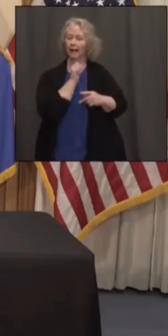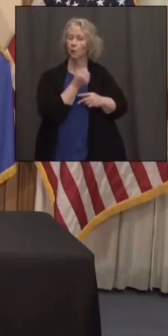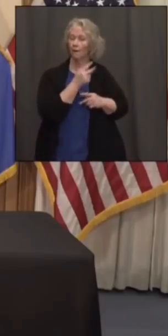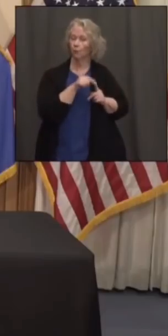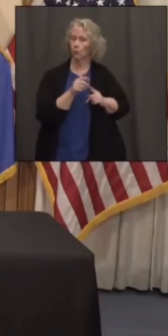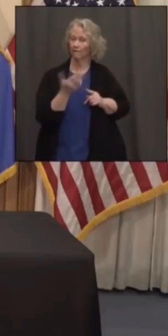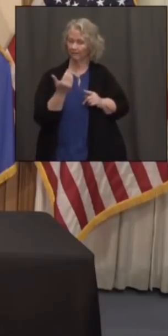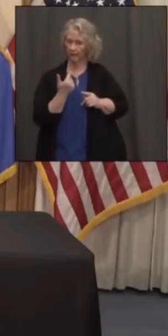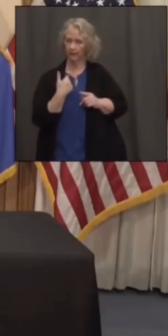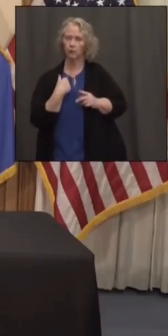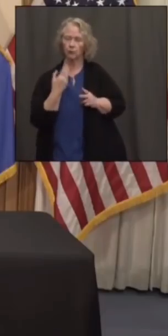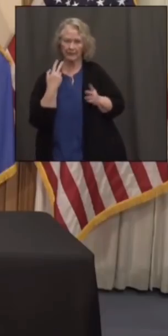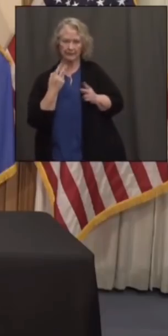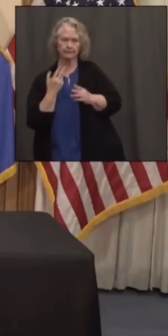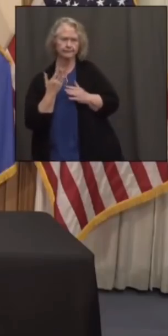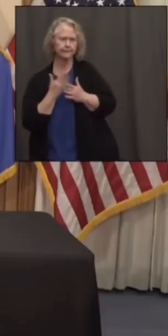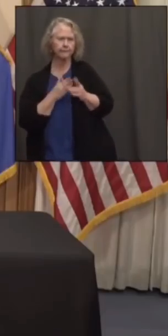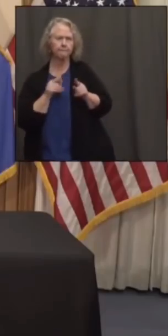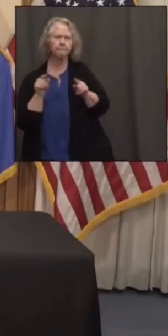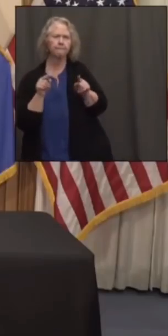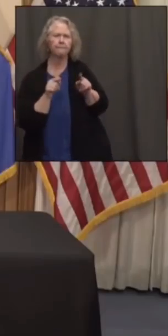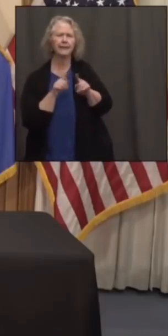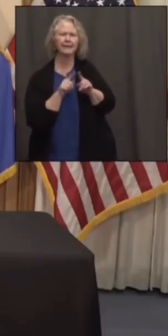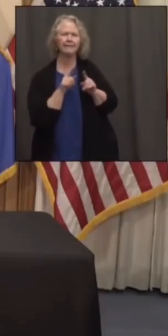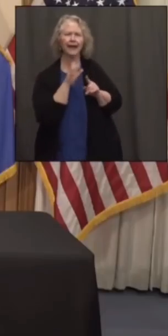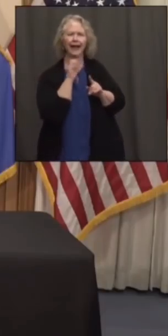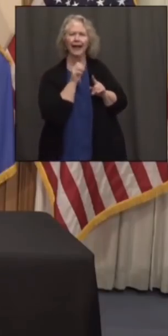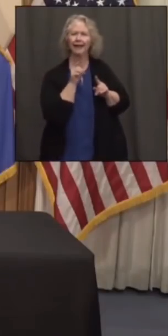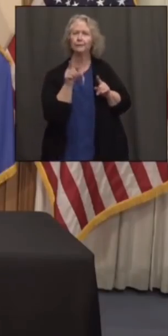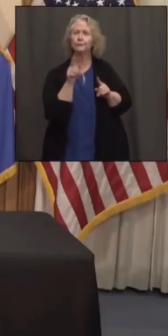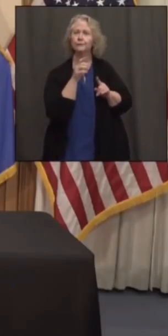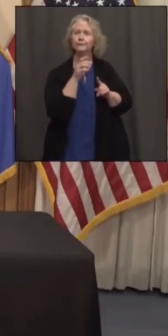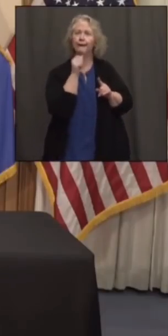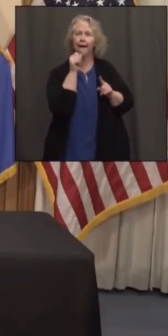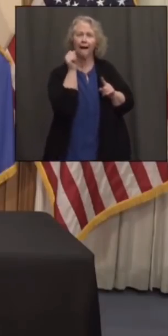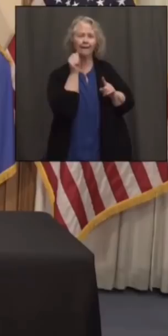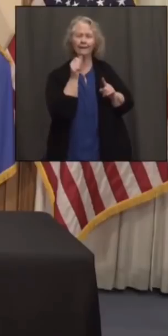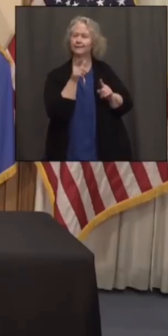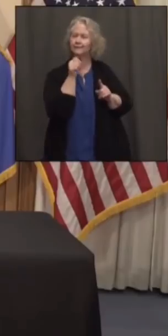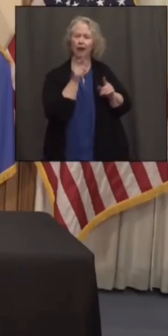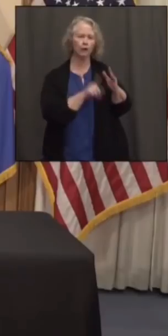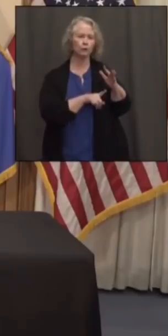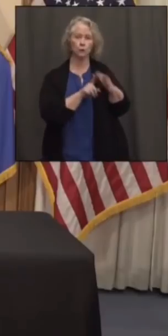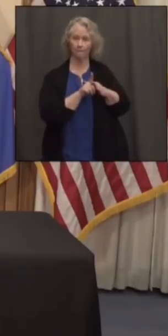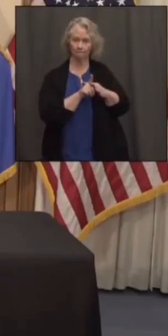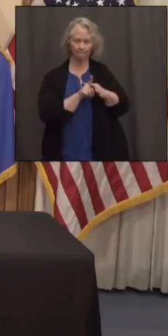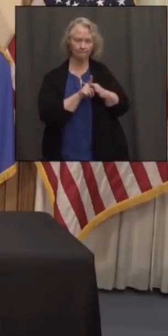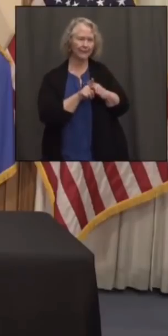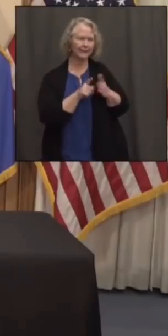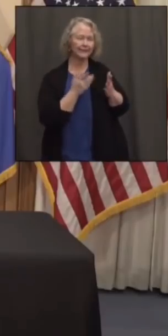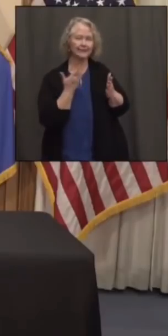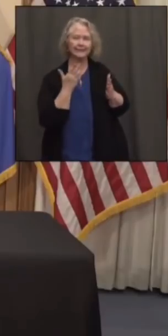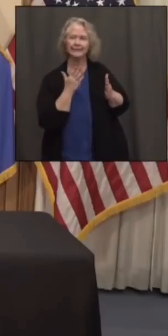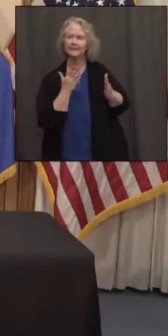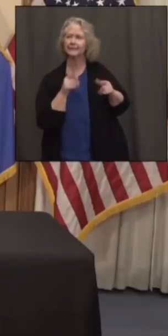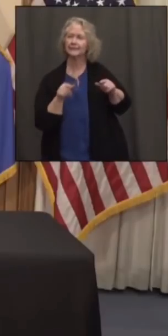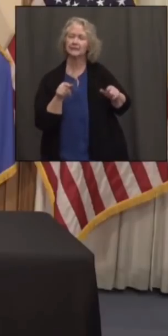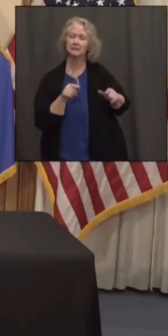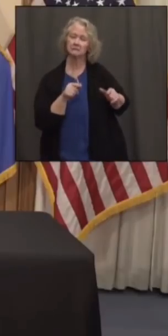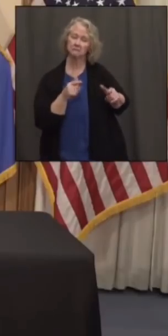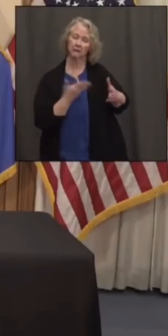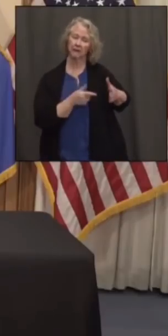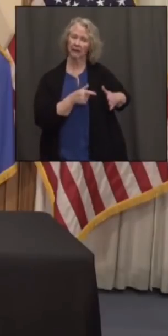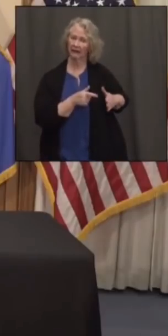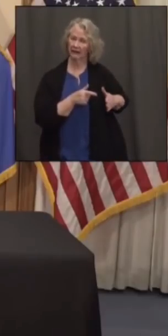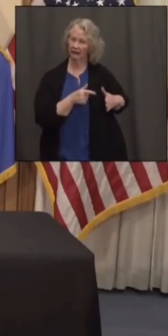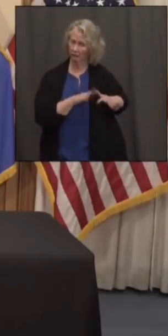some populations, how hard it's been to get adults to show up for vaccination. And it seems like in some ways, children would be even